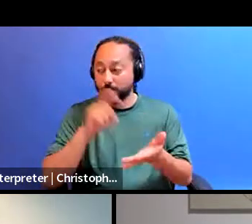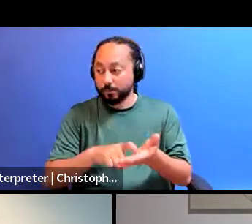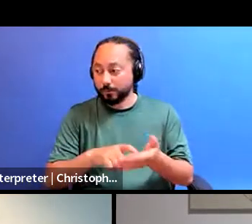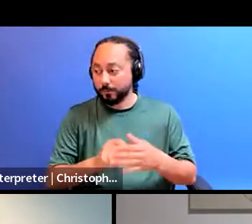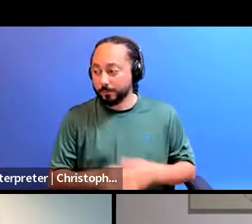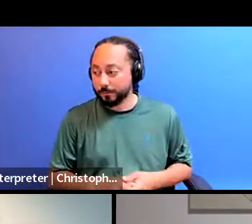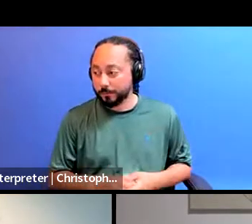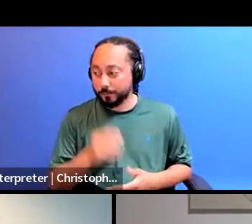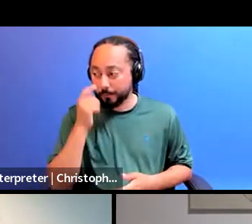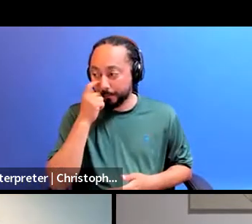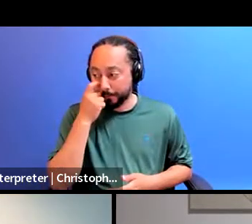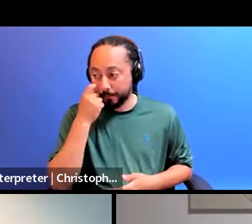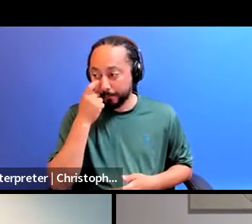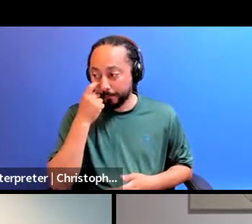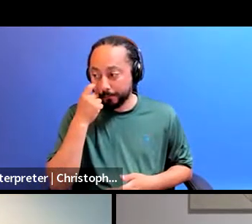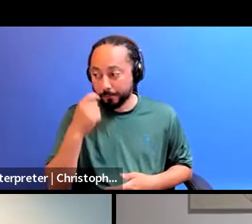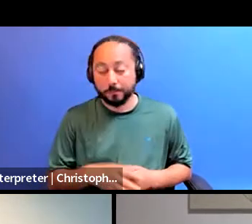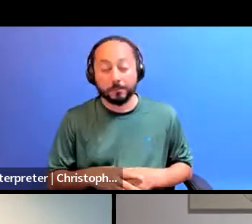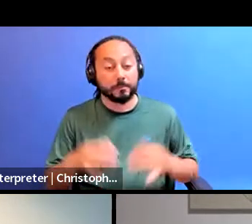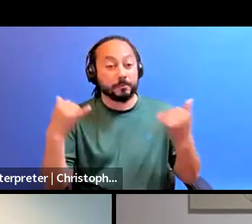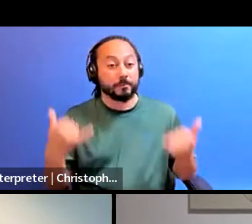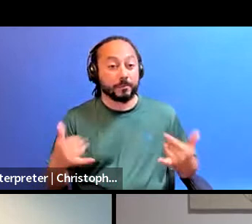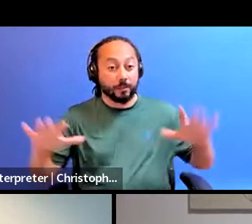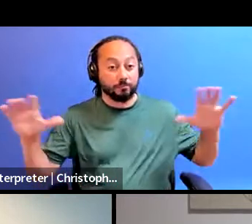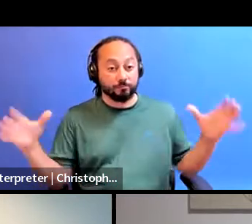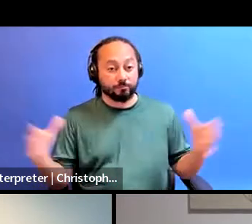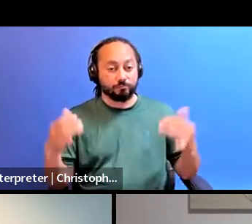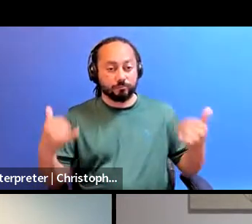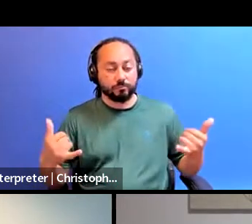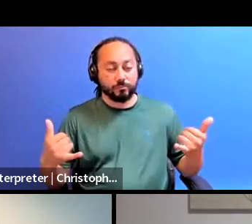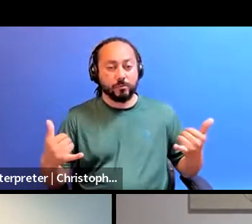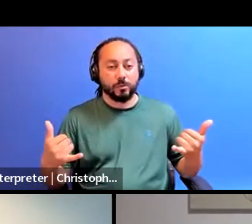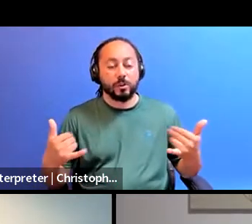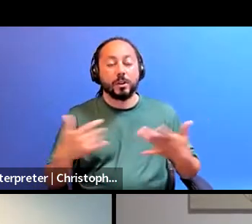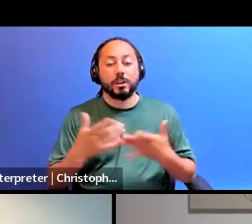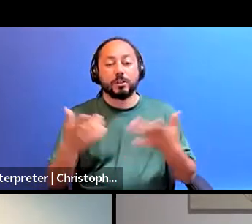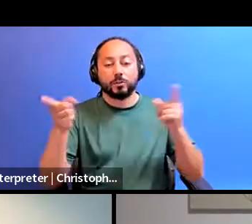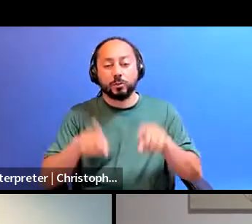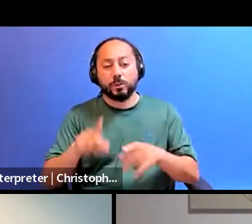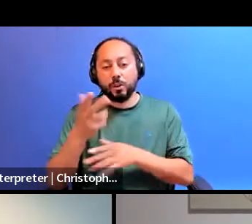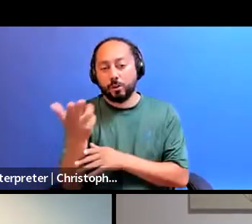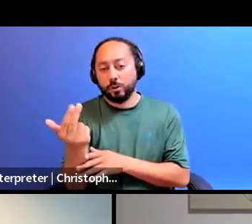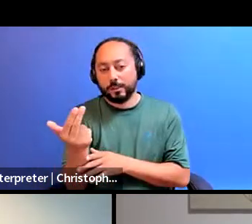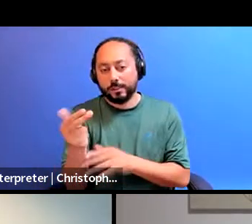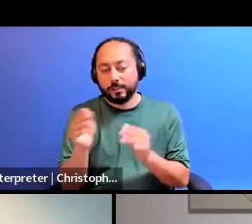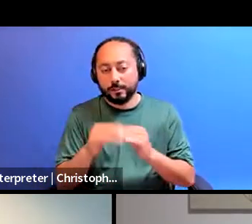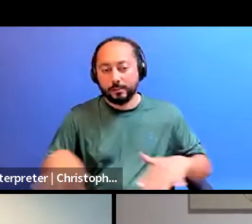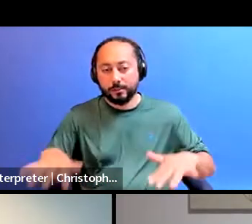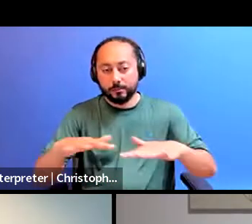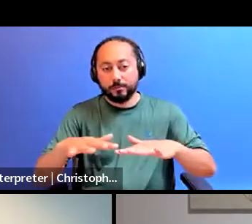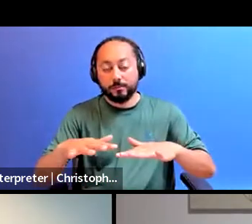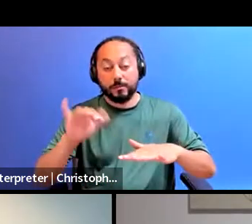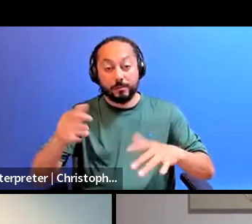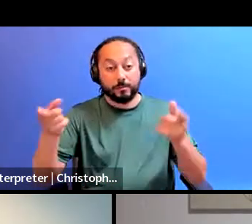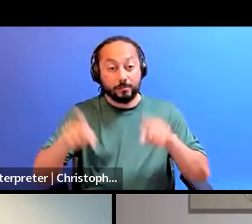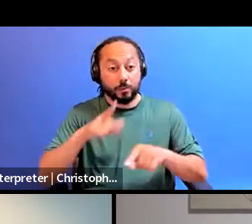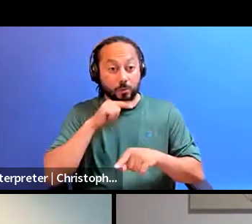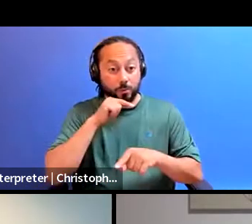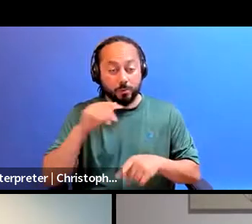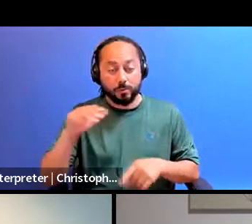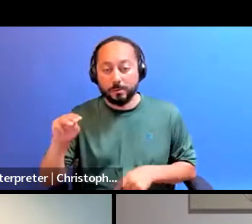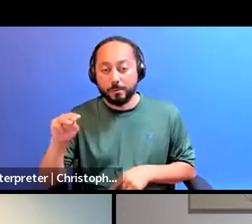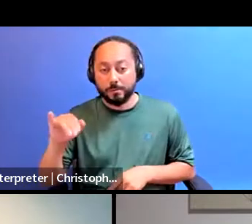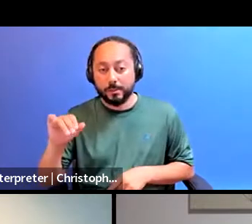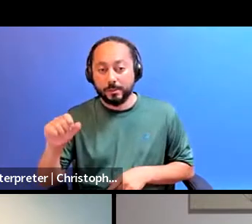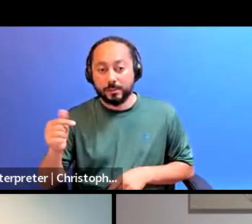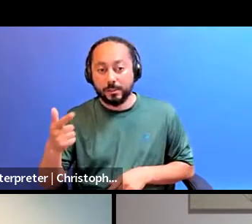we acknowledge that we are on Treaty 13 territory, a treaty that was established between the Mississauga of the Credit